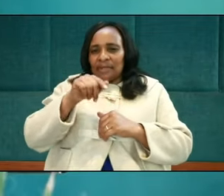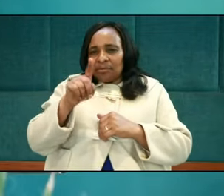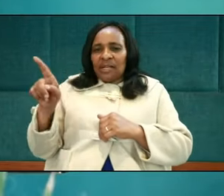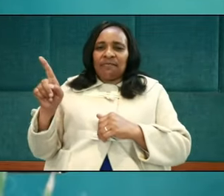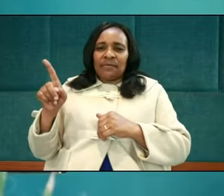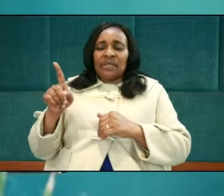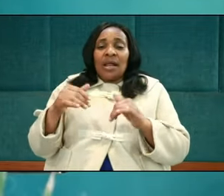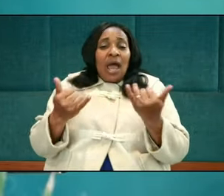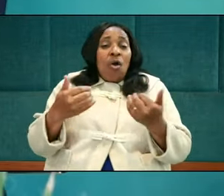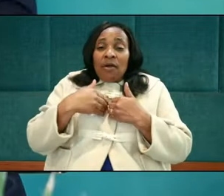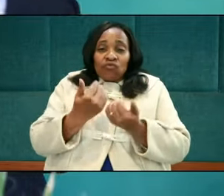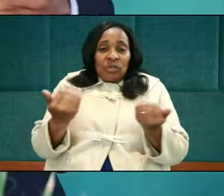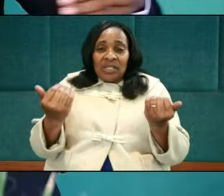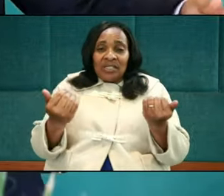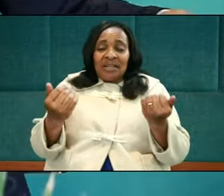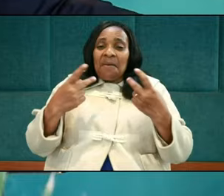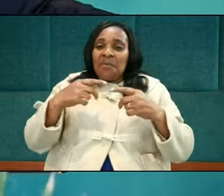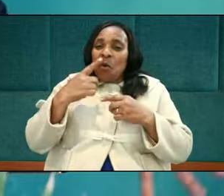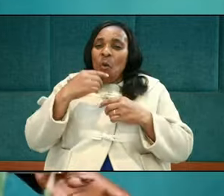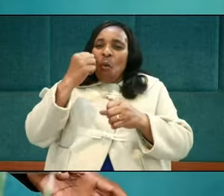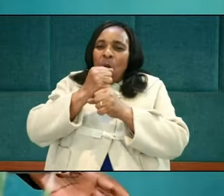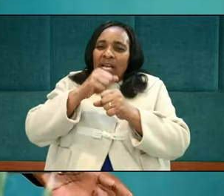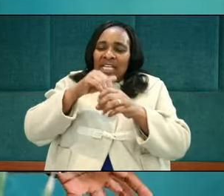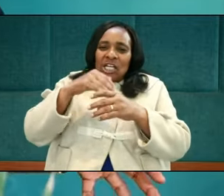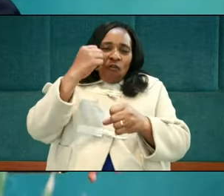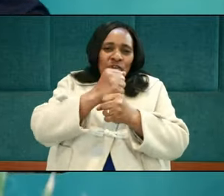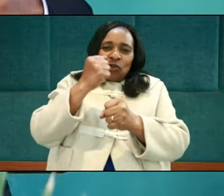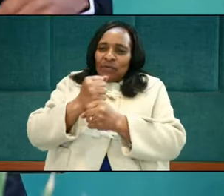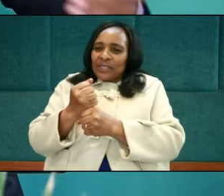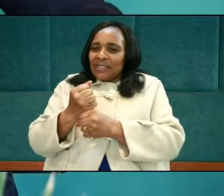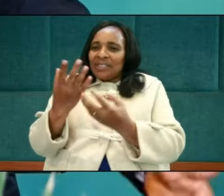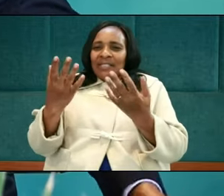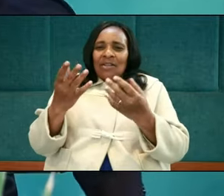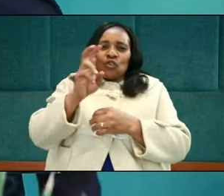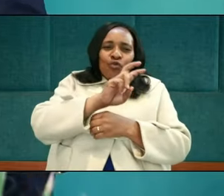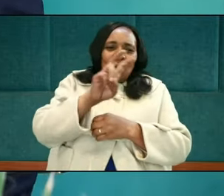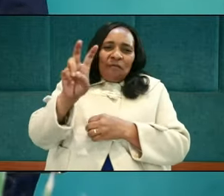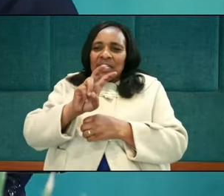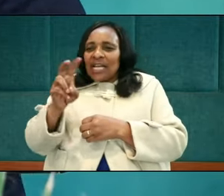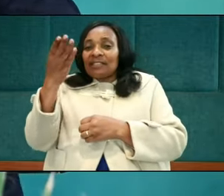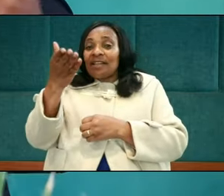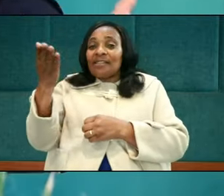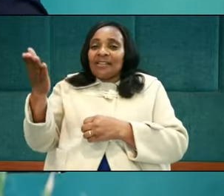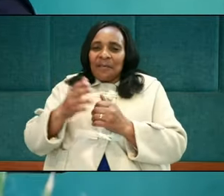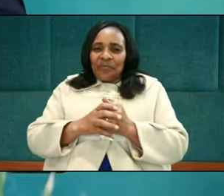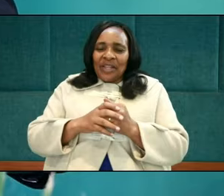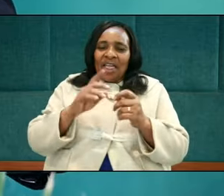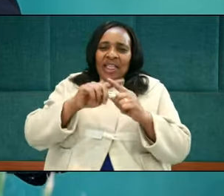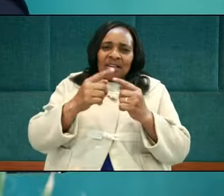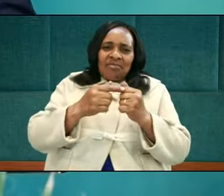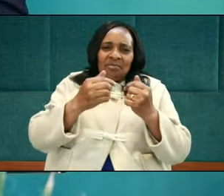To our children? To the people who work in our offices that we are supervisors of? If there is